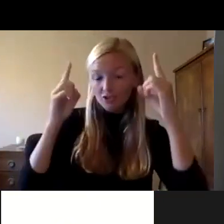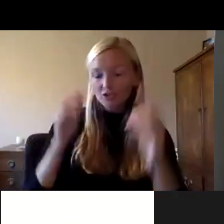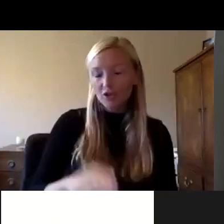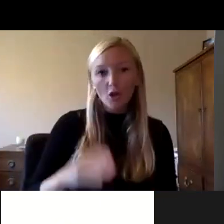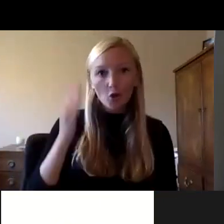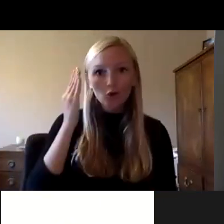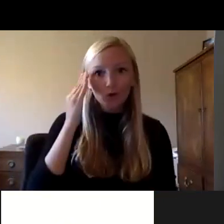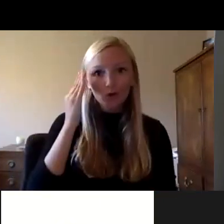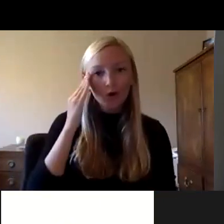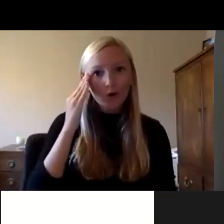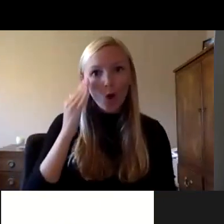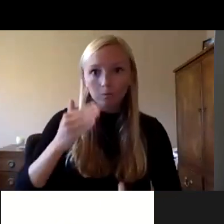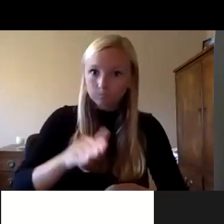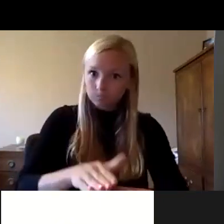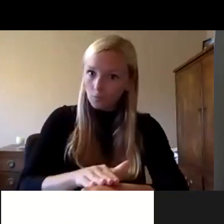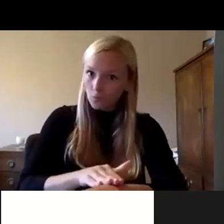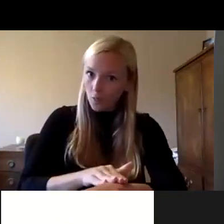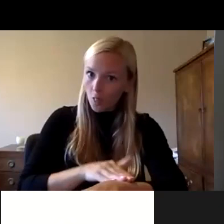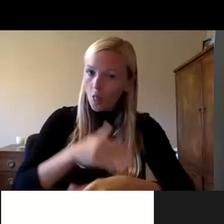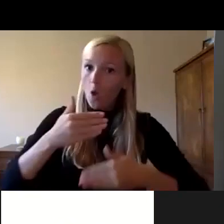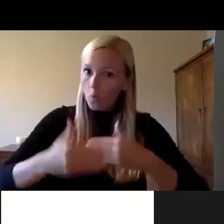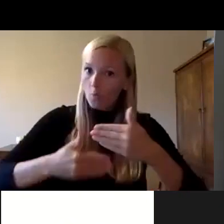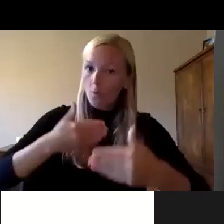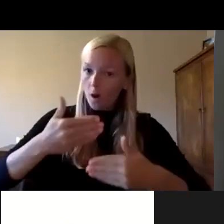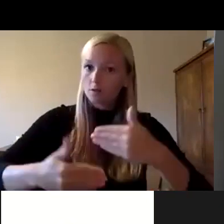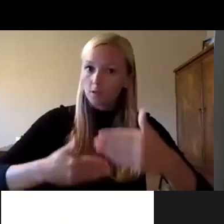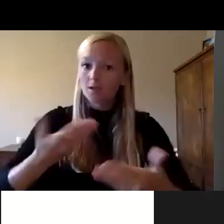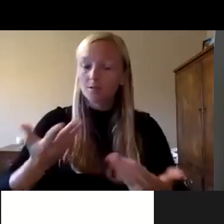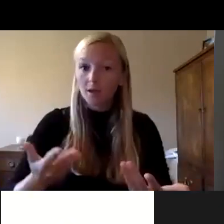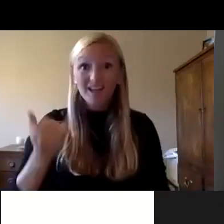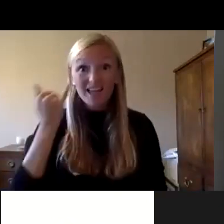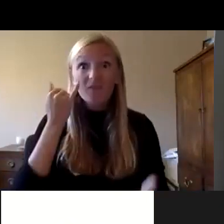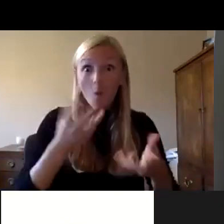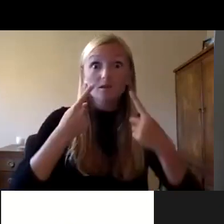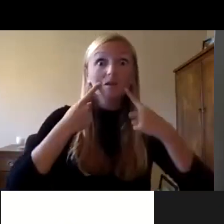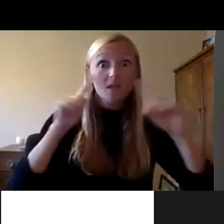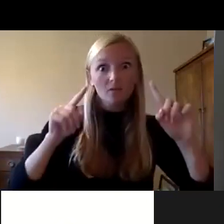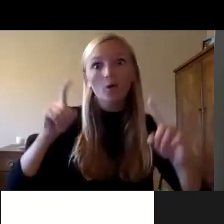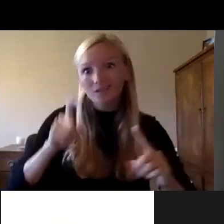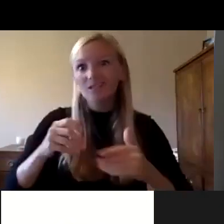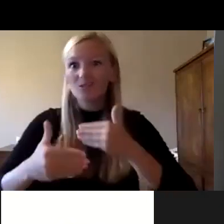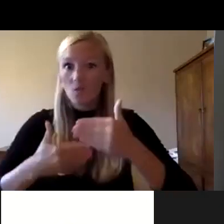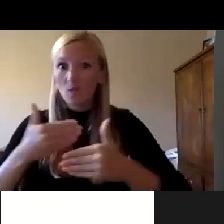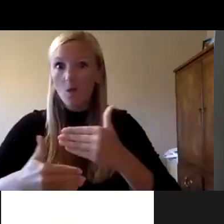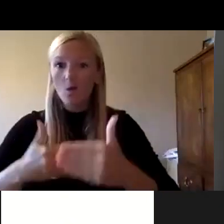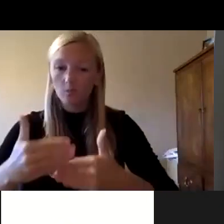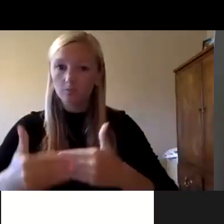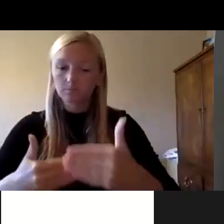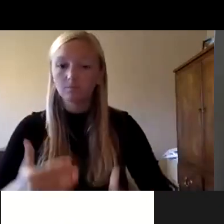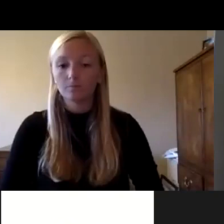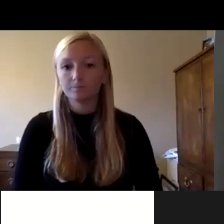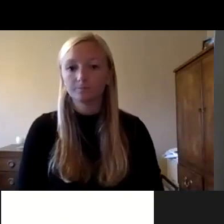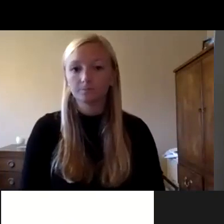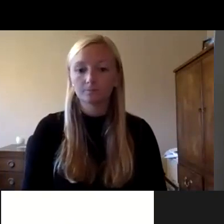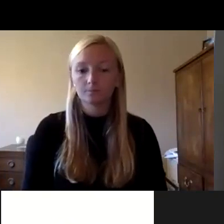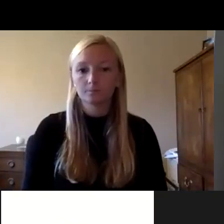to know that it'll probably be a slow process but you know good deliberation takes a while so um what you know our intention is